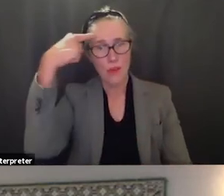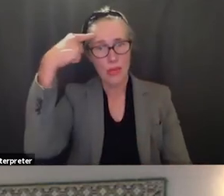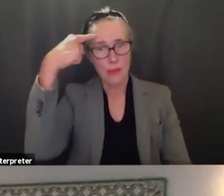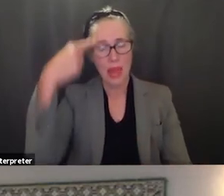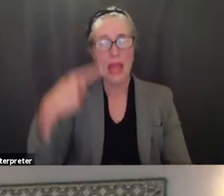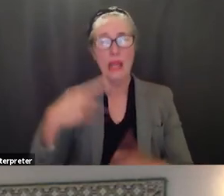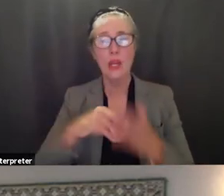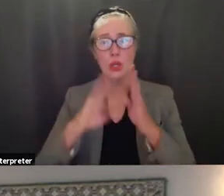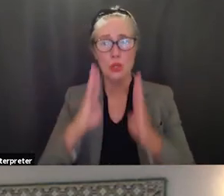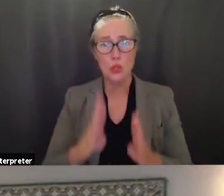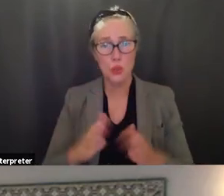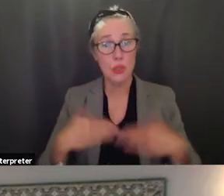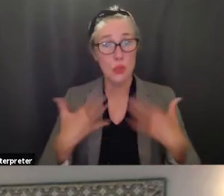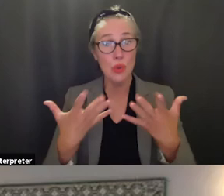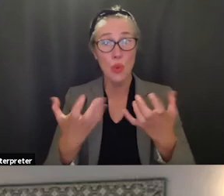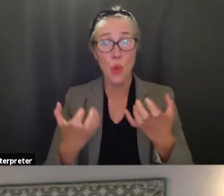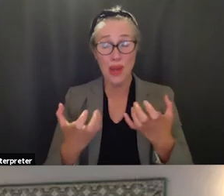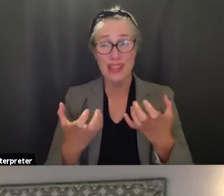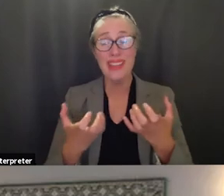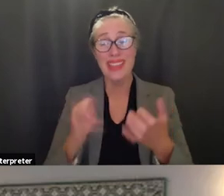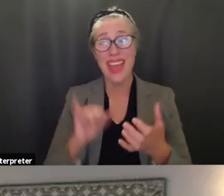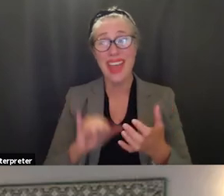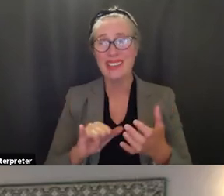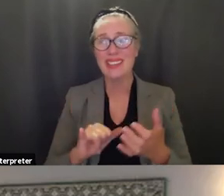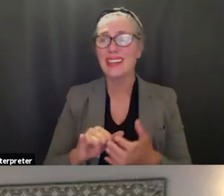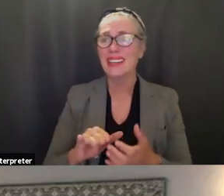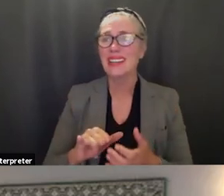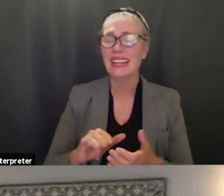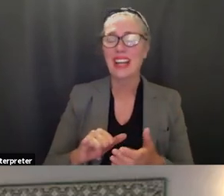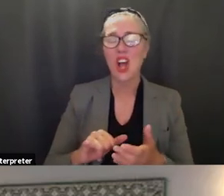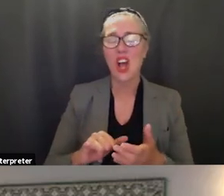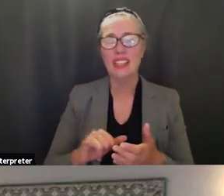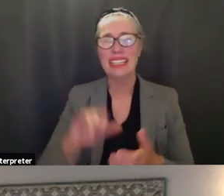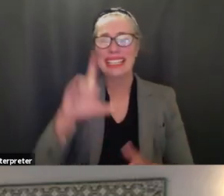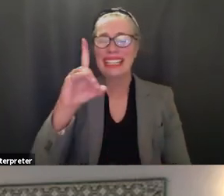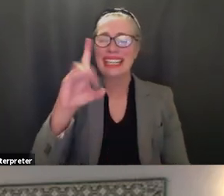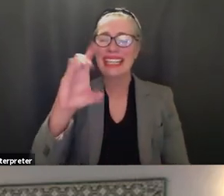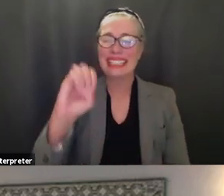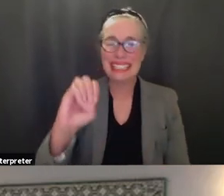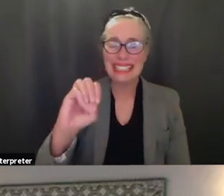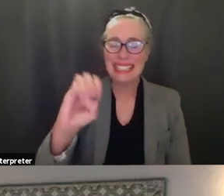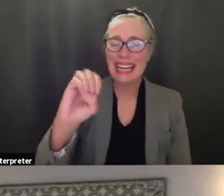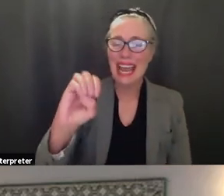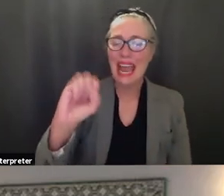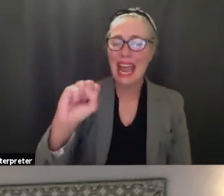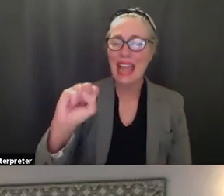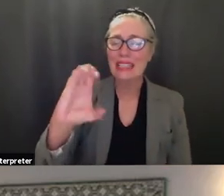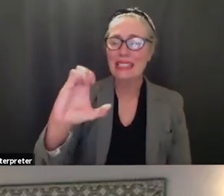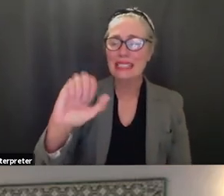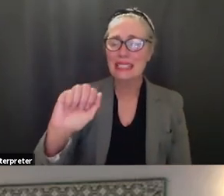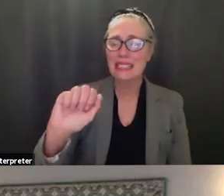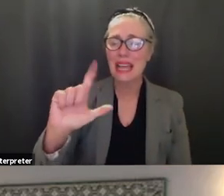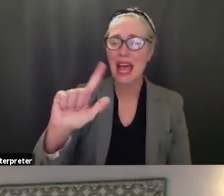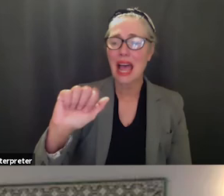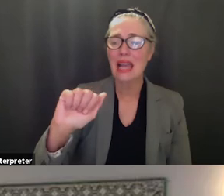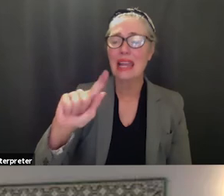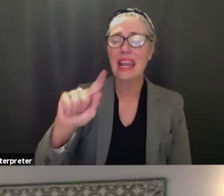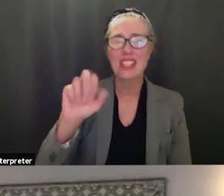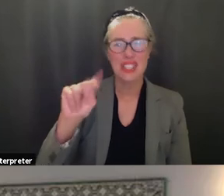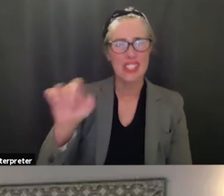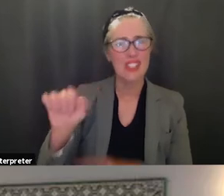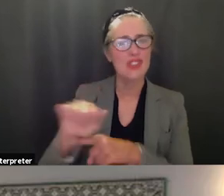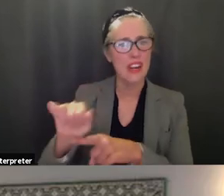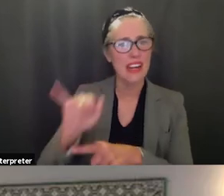-escalation training and if you could also answer that question by referencing uh that specific um element to this work